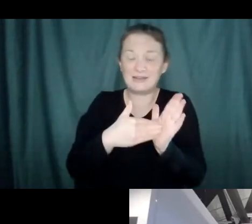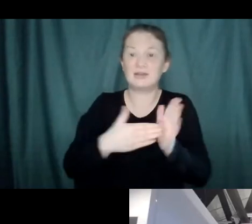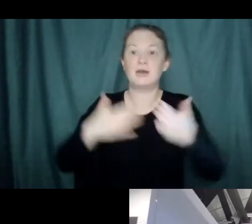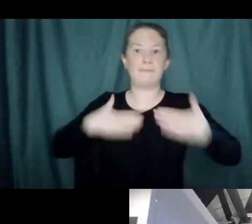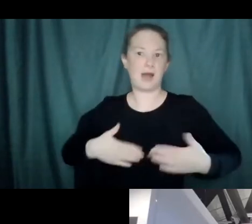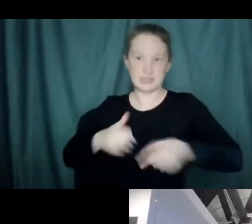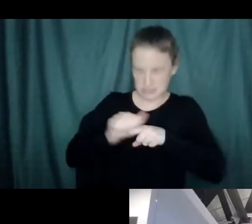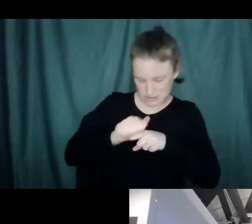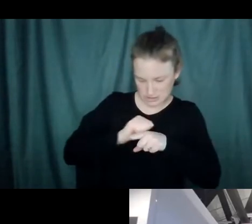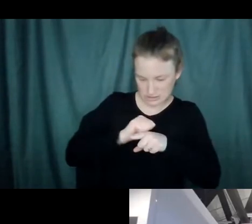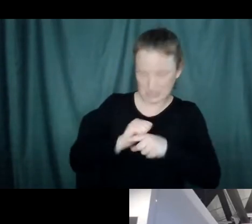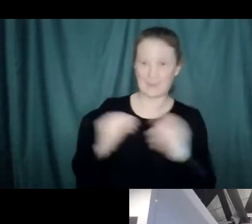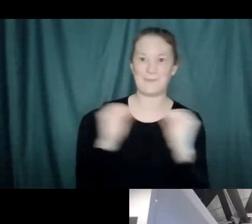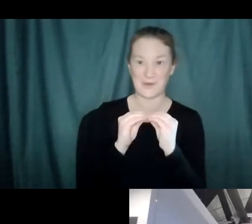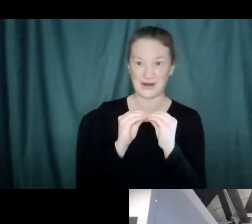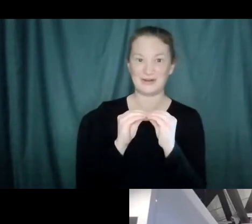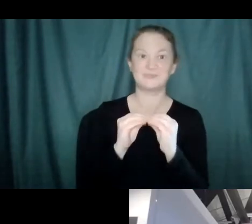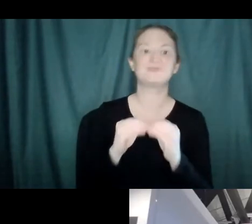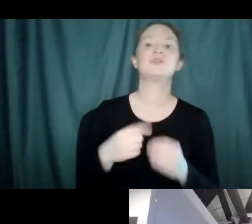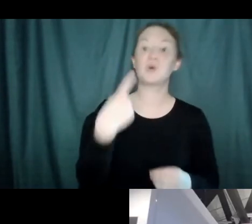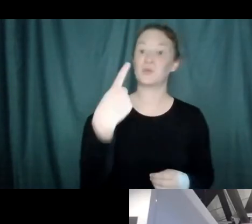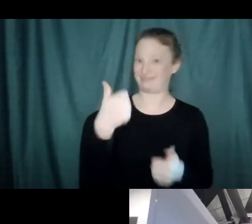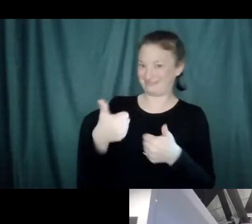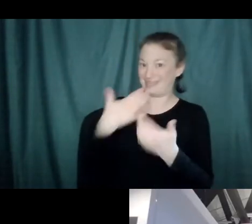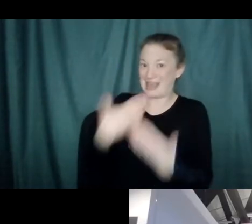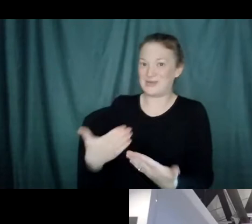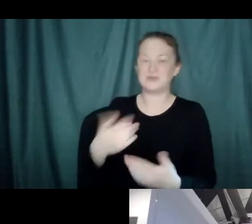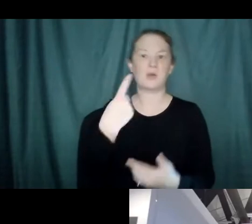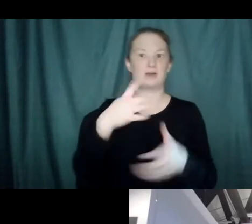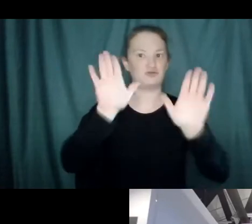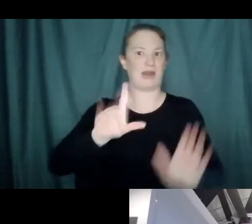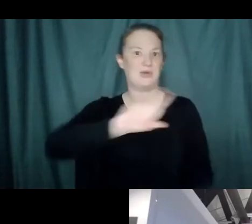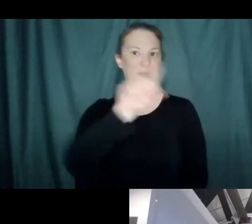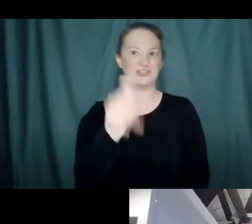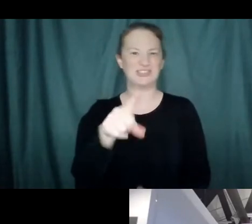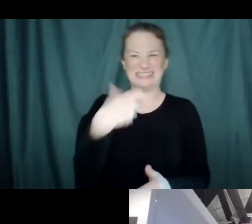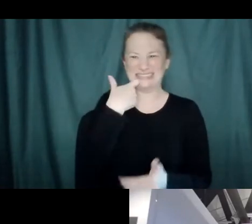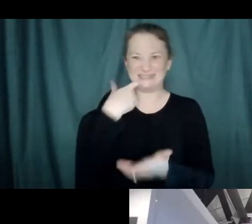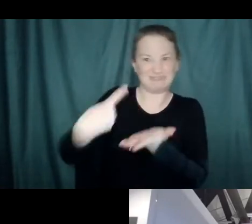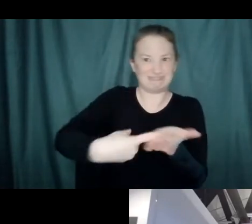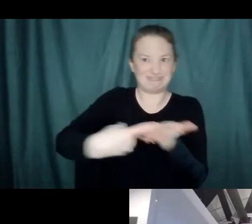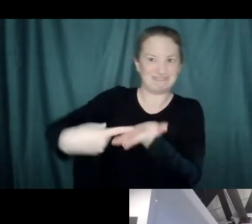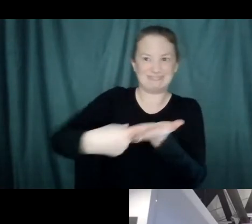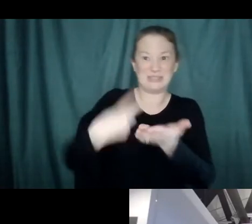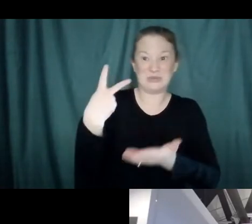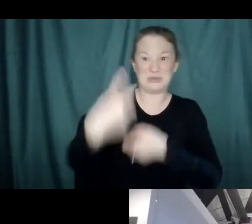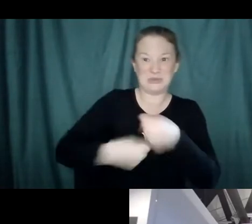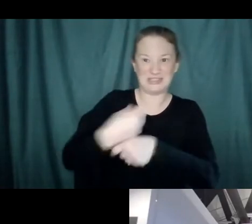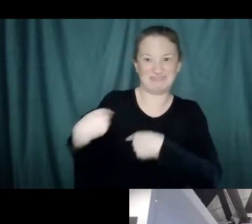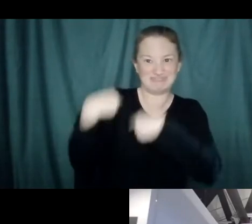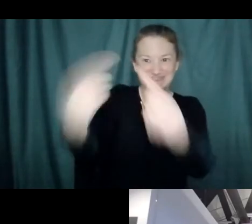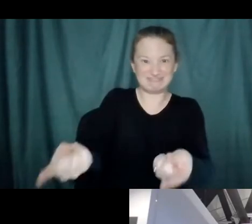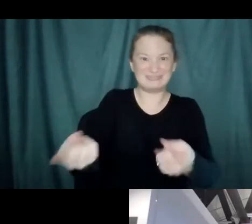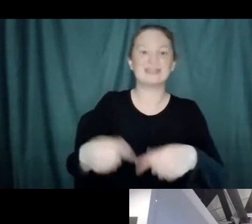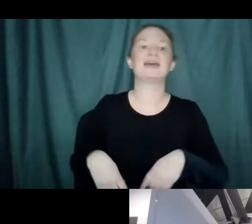Right. Awesome. So we have a really great question that I think has been talked about a lot, particularly last two years. This is from sixth and seventh grade STEM